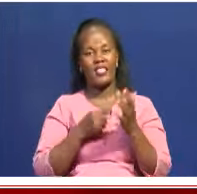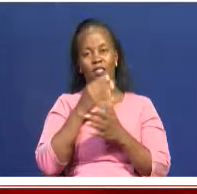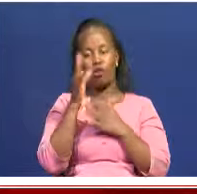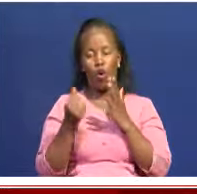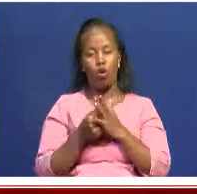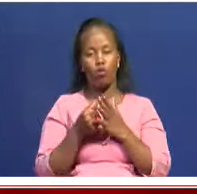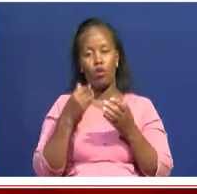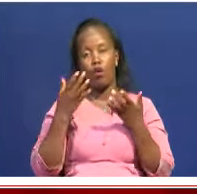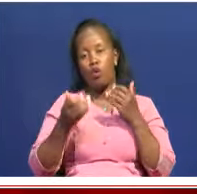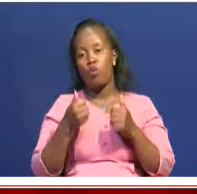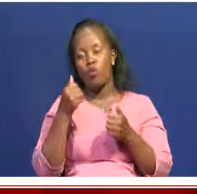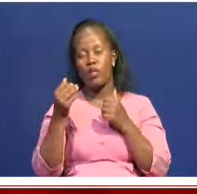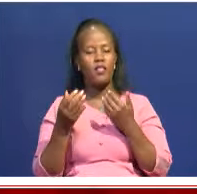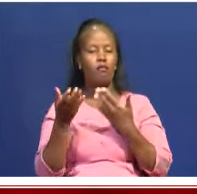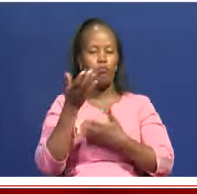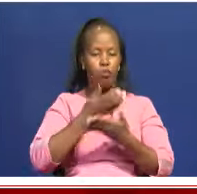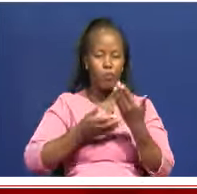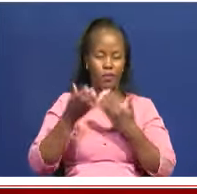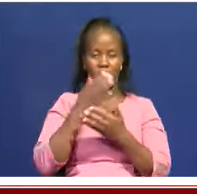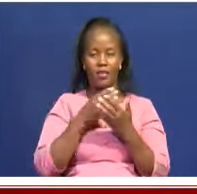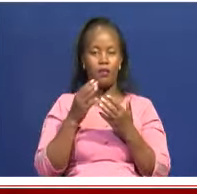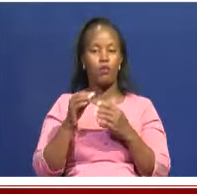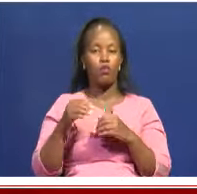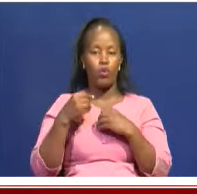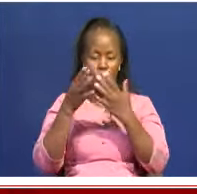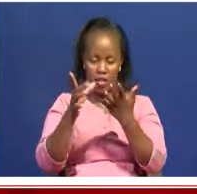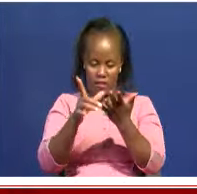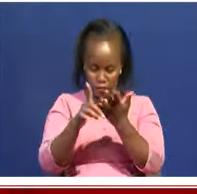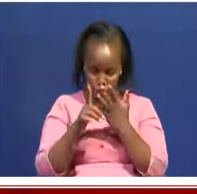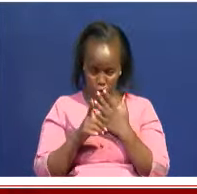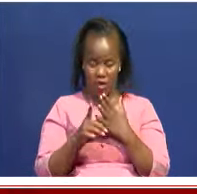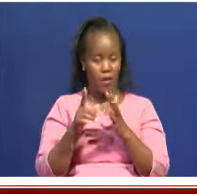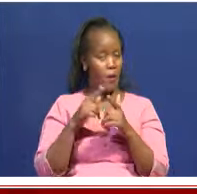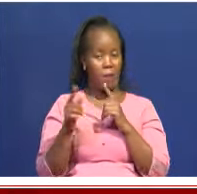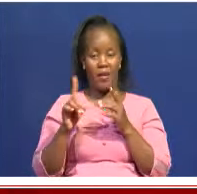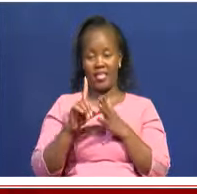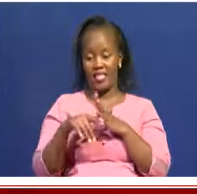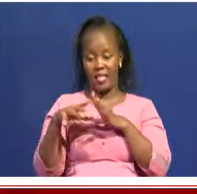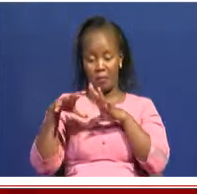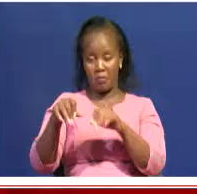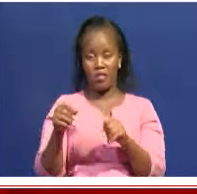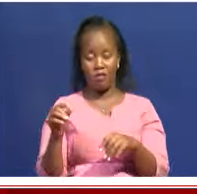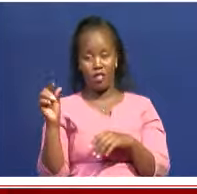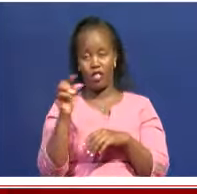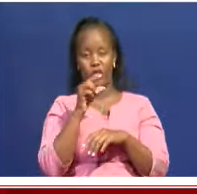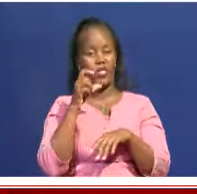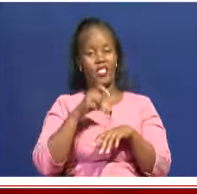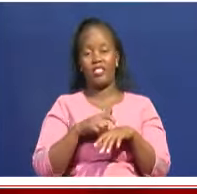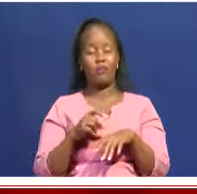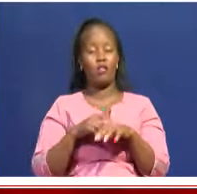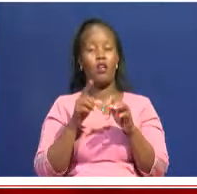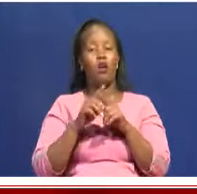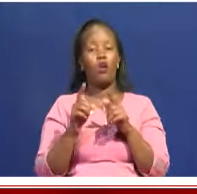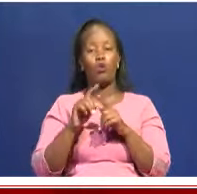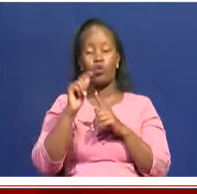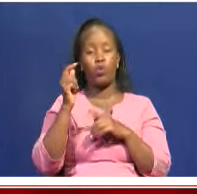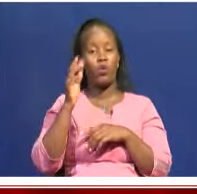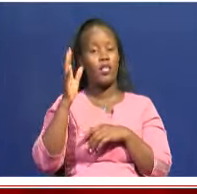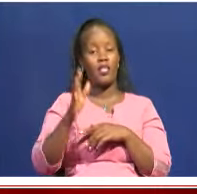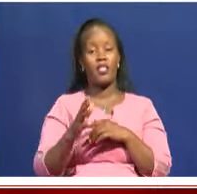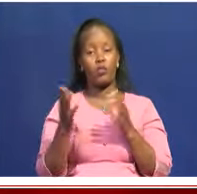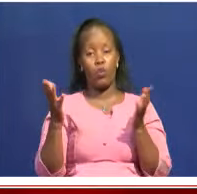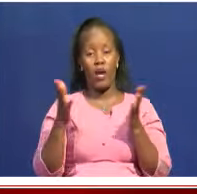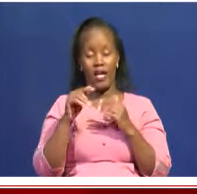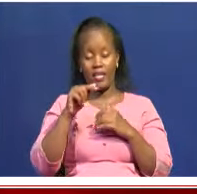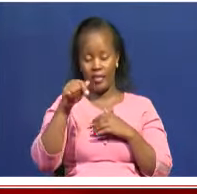see, now the conversation is, we will loan you this, but you give them back to us after some time. We don't want to be loaned. as Kenya, demand and want our artifacts back